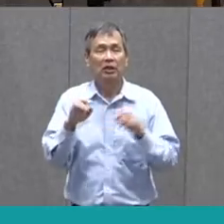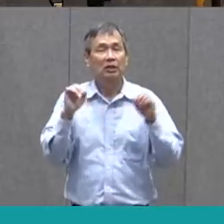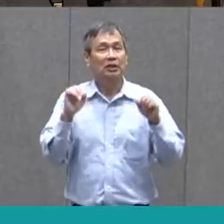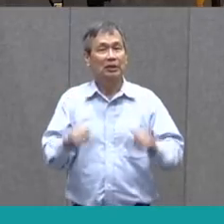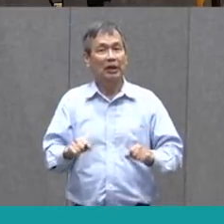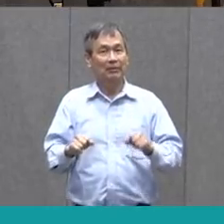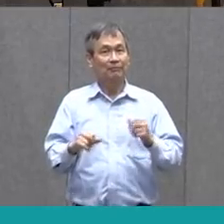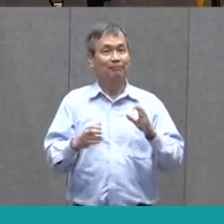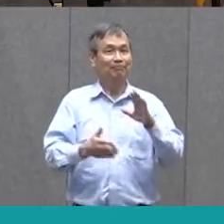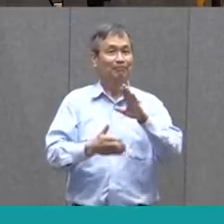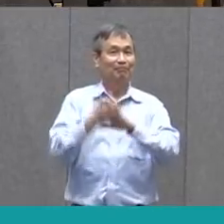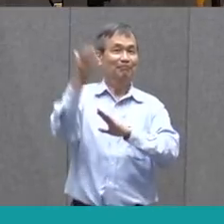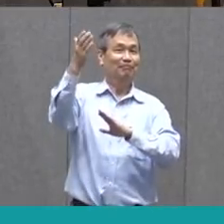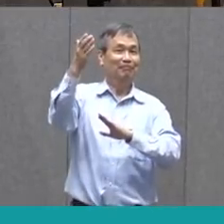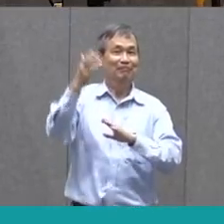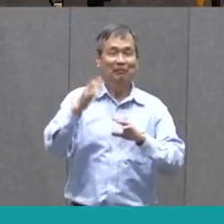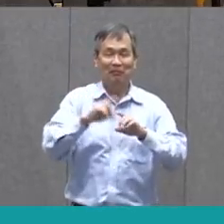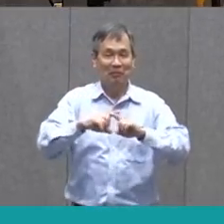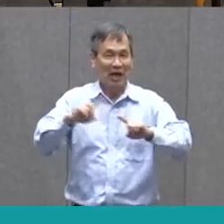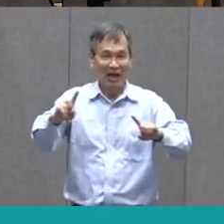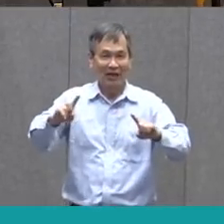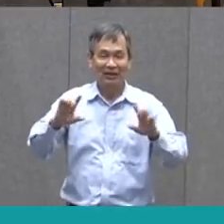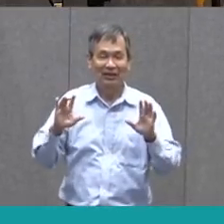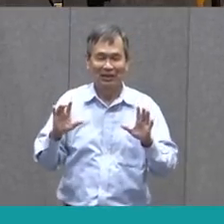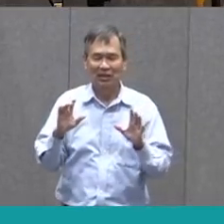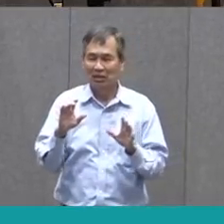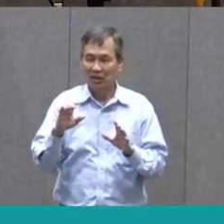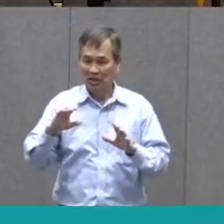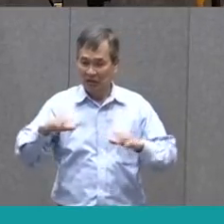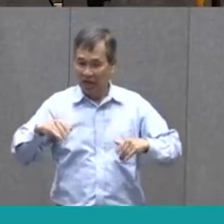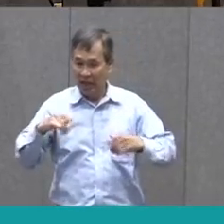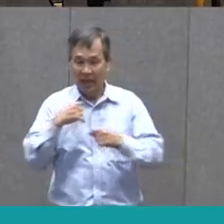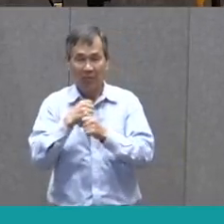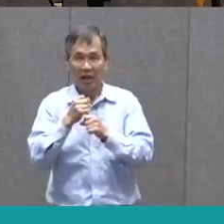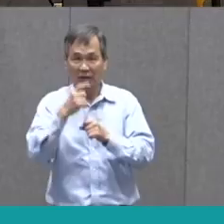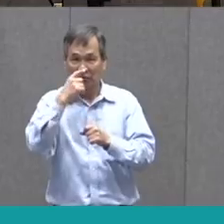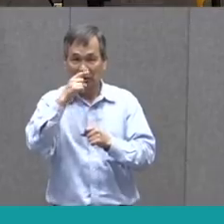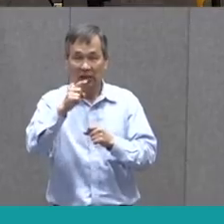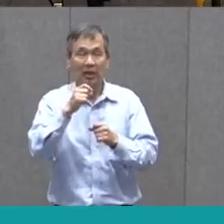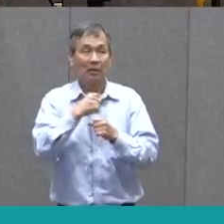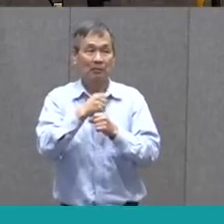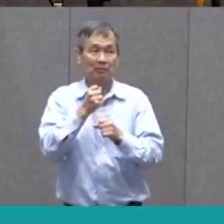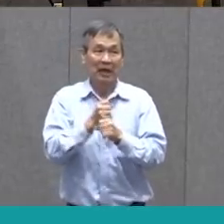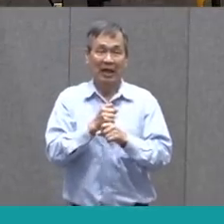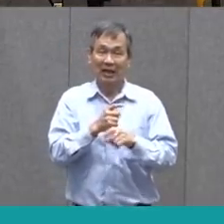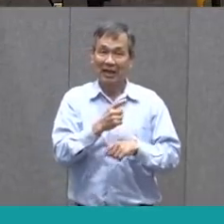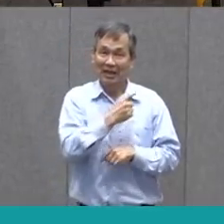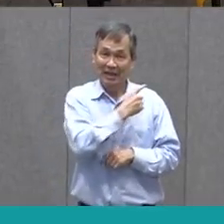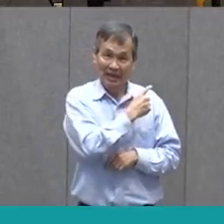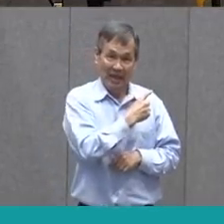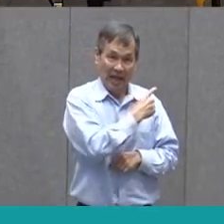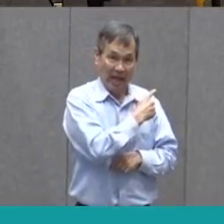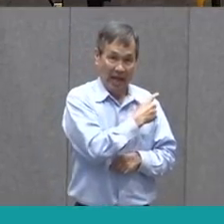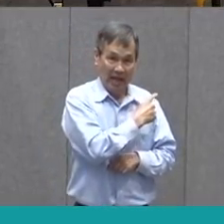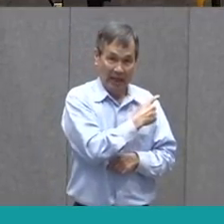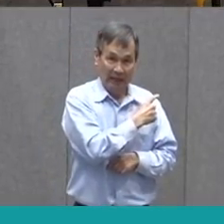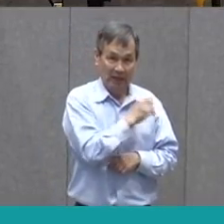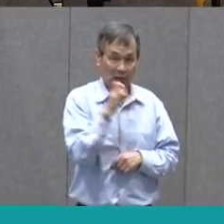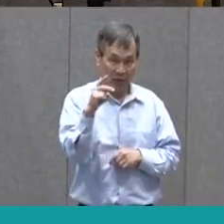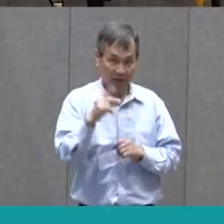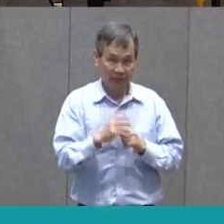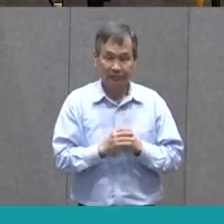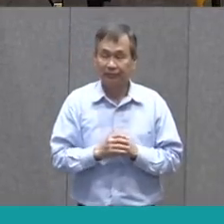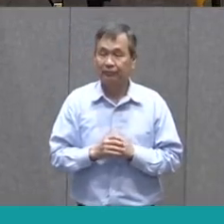these, no big deal. What I want you to do now is to make that shape, we'll talk about it in a minute,